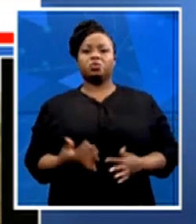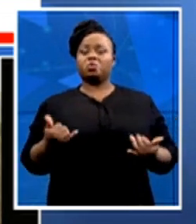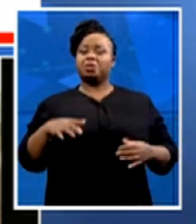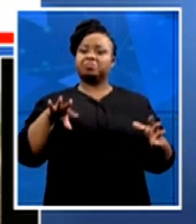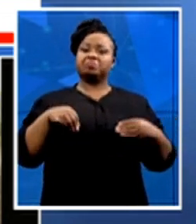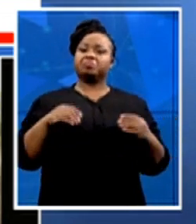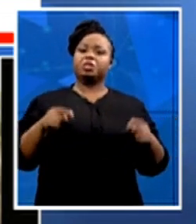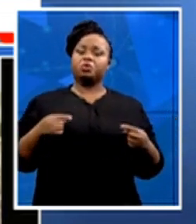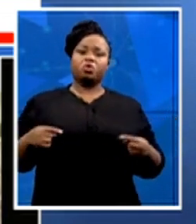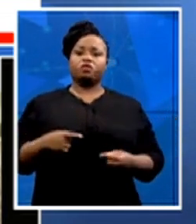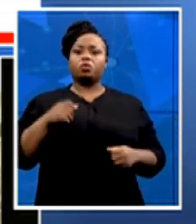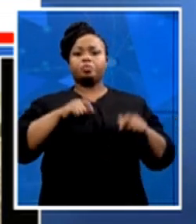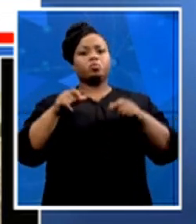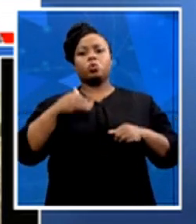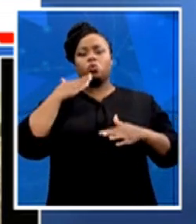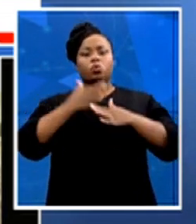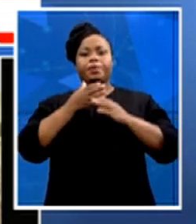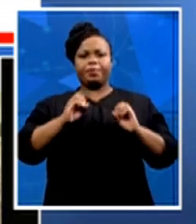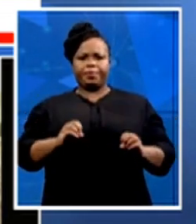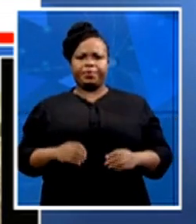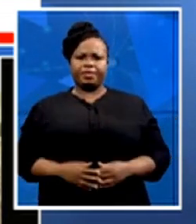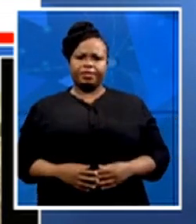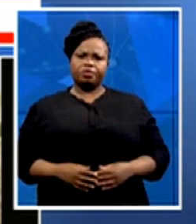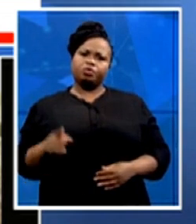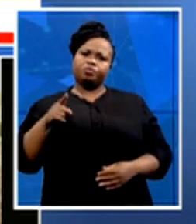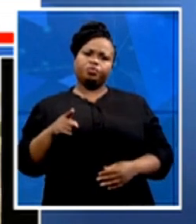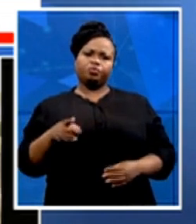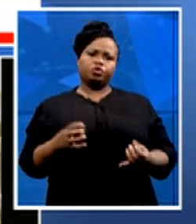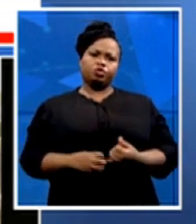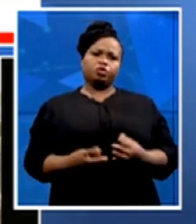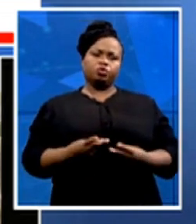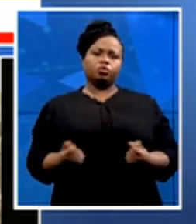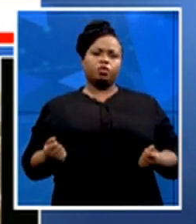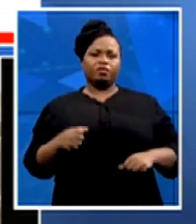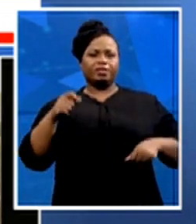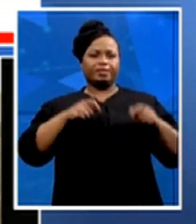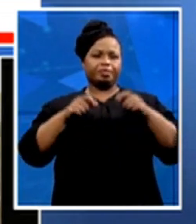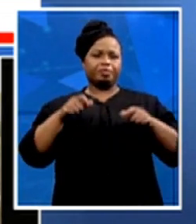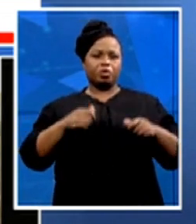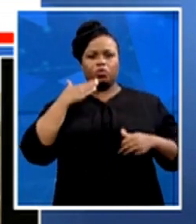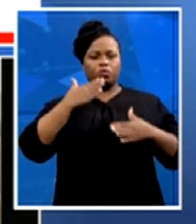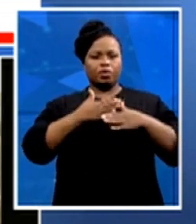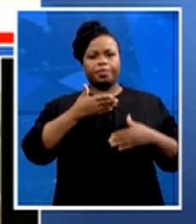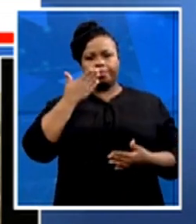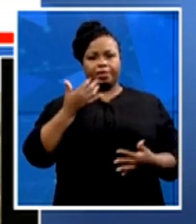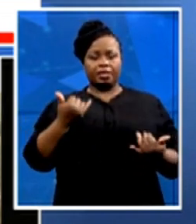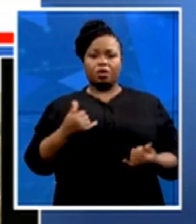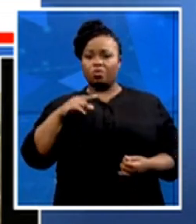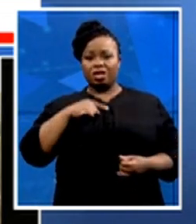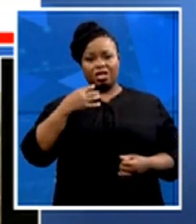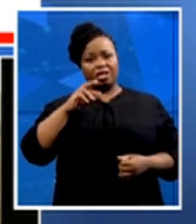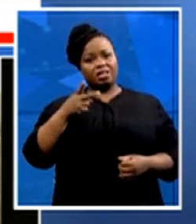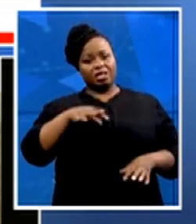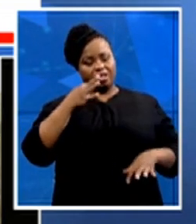How are you engaging with the issue of youth unemployment in the country with some analysts saying that some young people have no